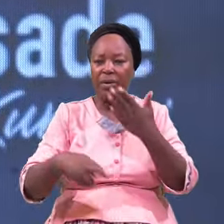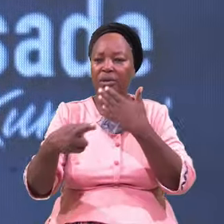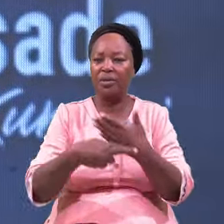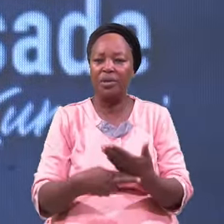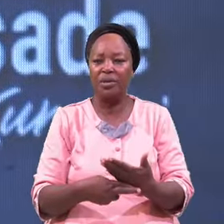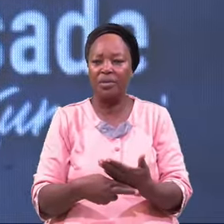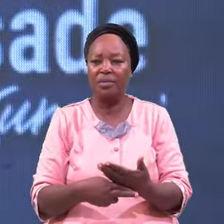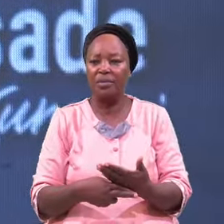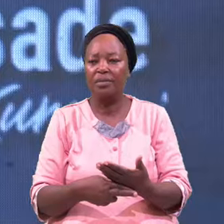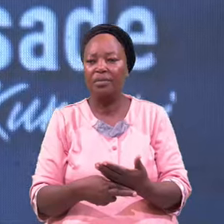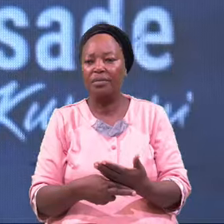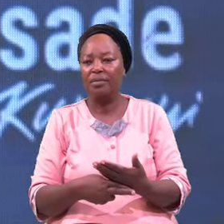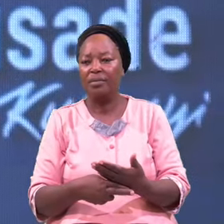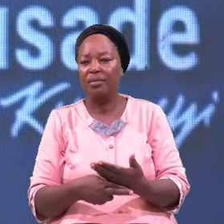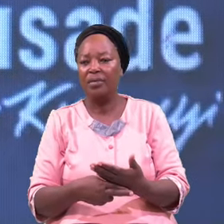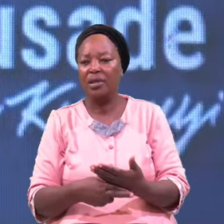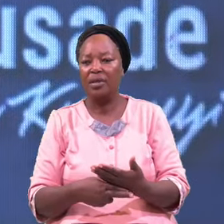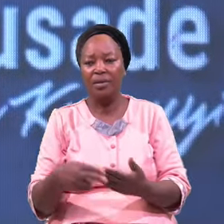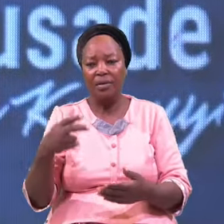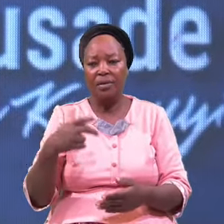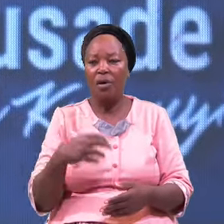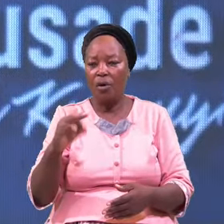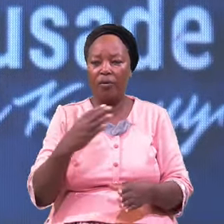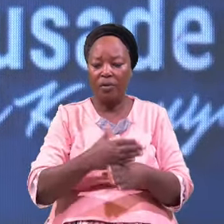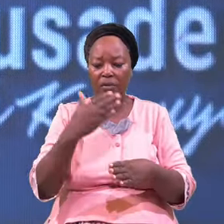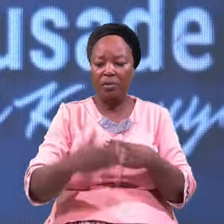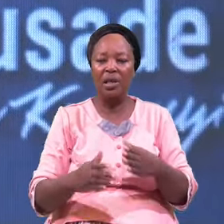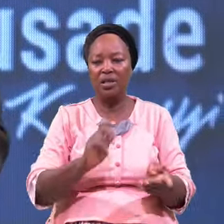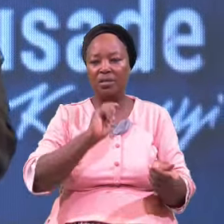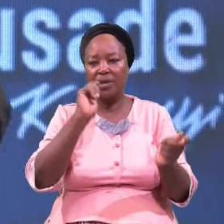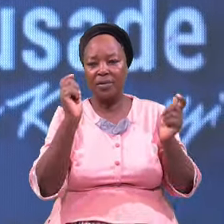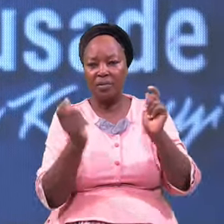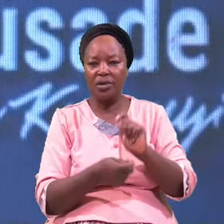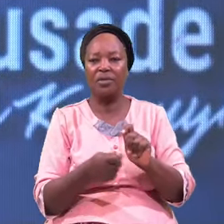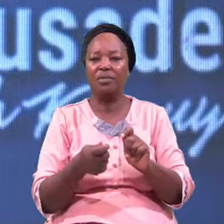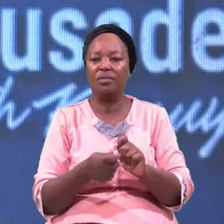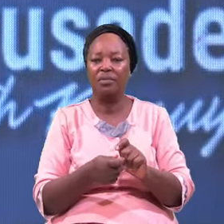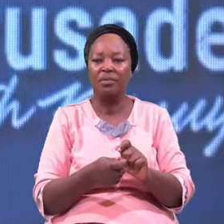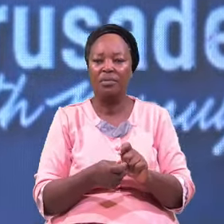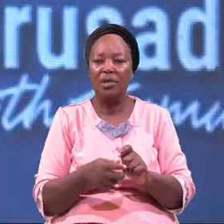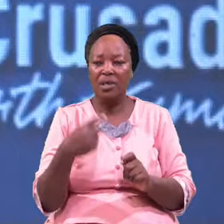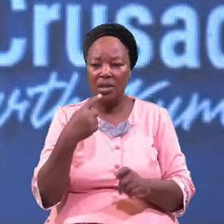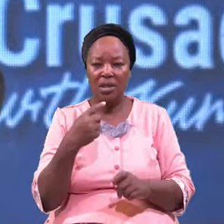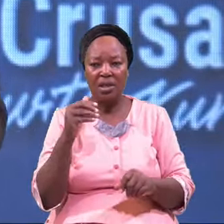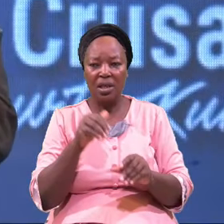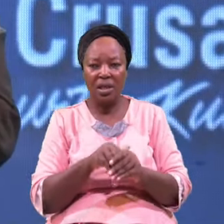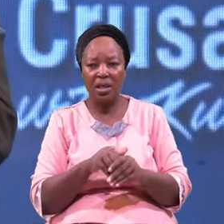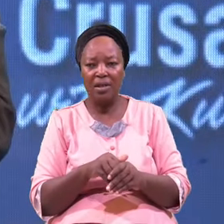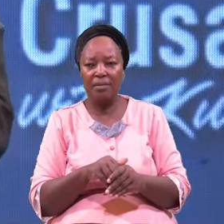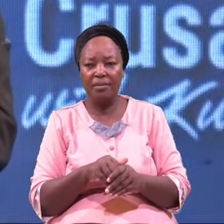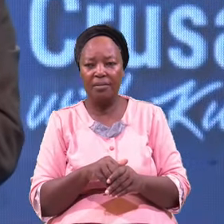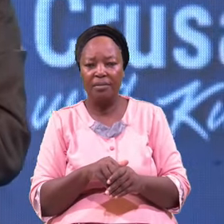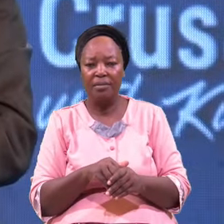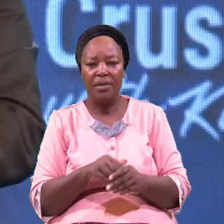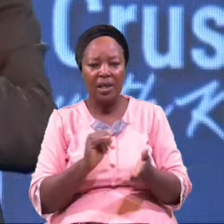Of Total Transformation It Says In That